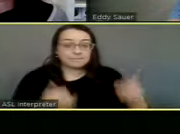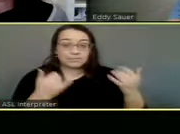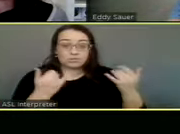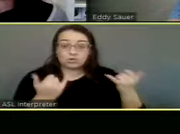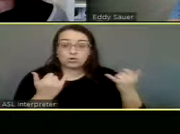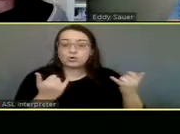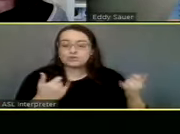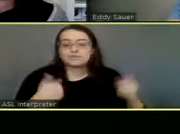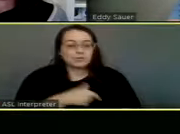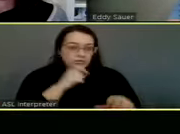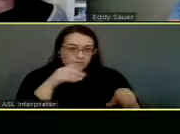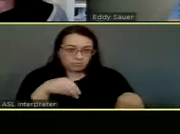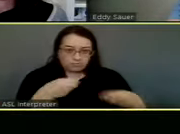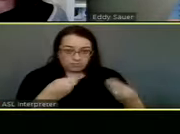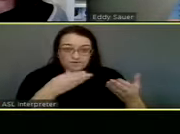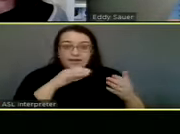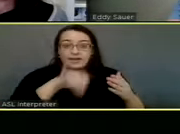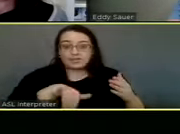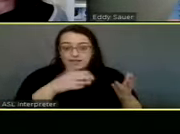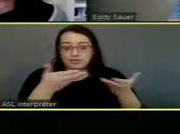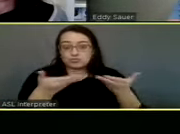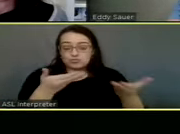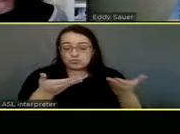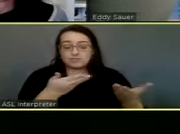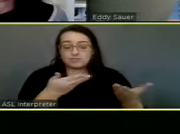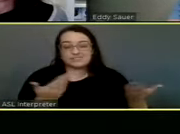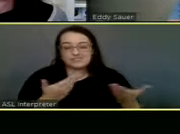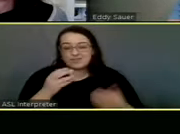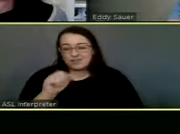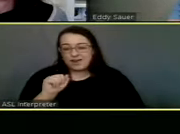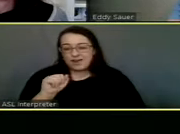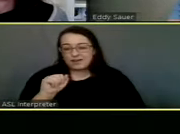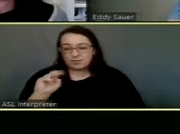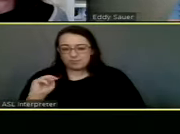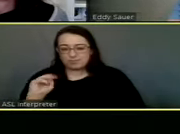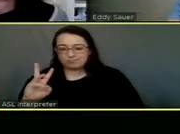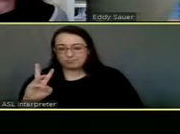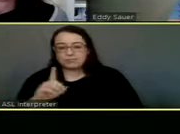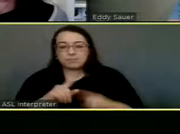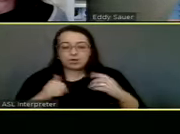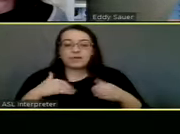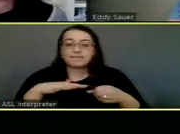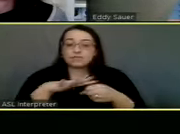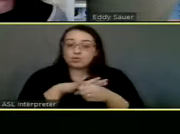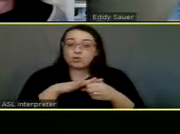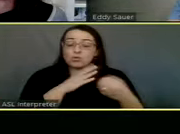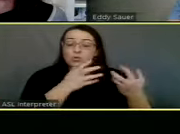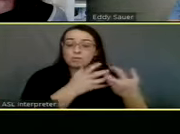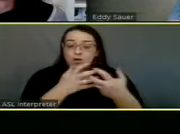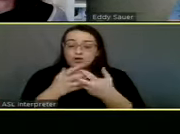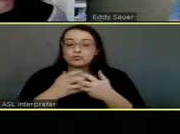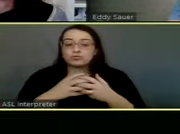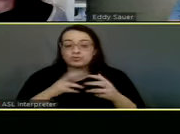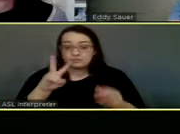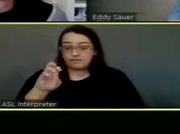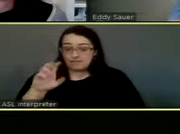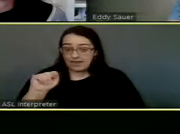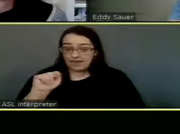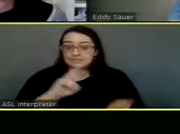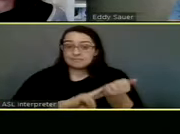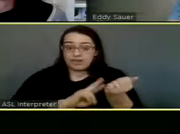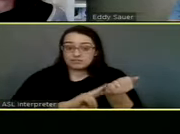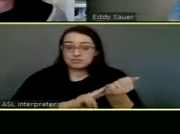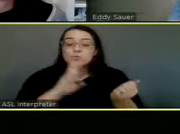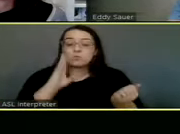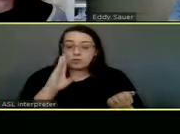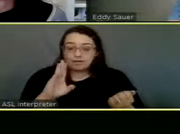we, we don't offer it actually at the shelter, but we do have some local partners, veterinarians that'll get, that we are